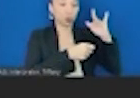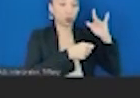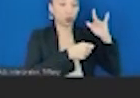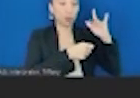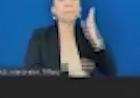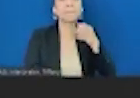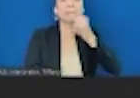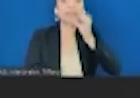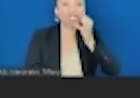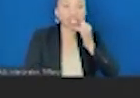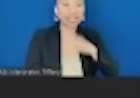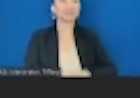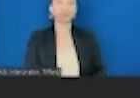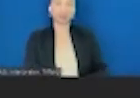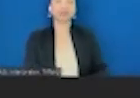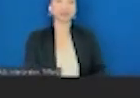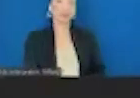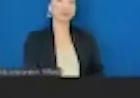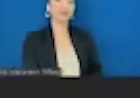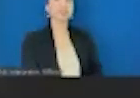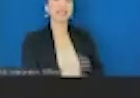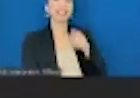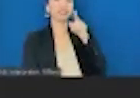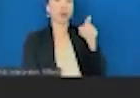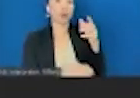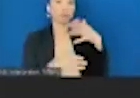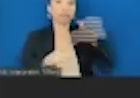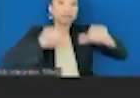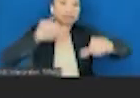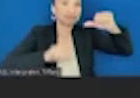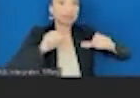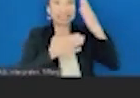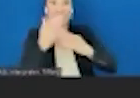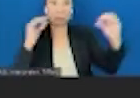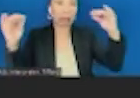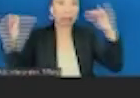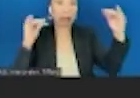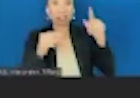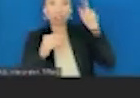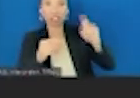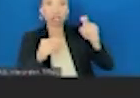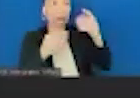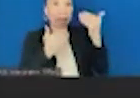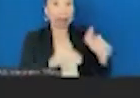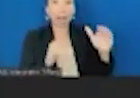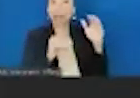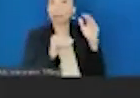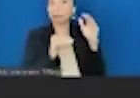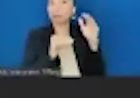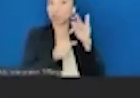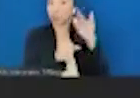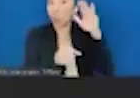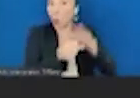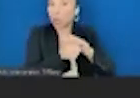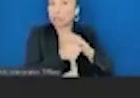a straightforward question whether restricting soda is a good or a bad idea. But we said, what would happen if you added soda restriction to the fruit and